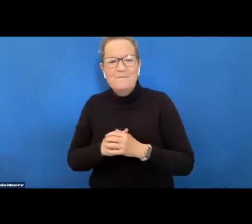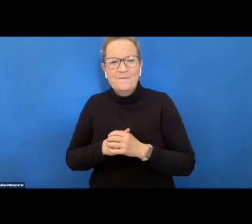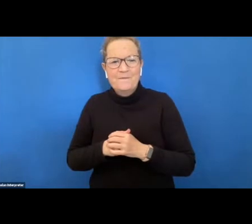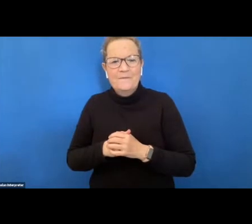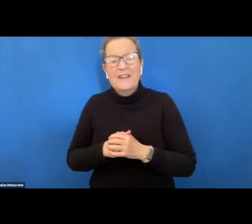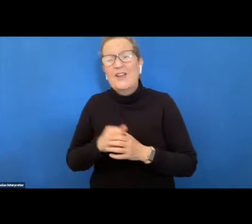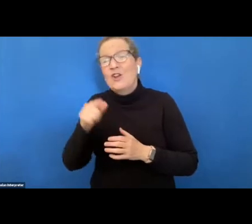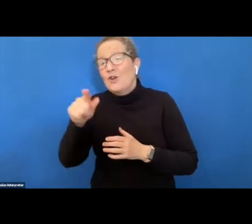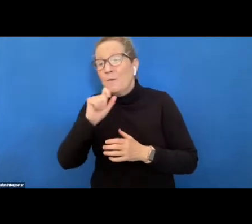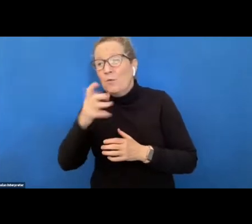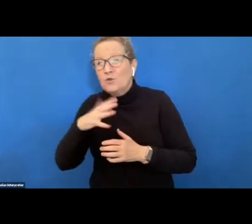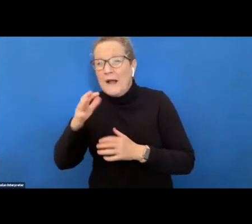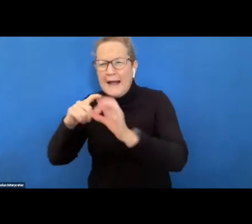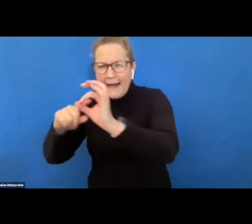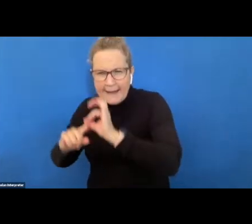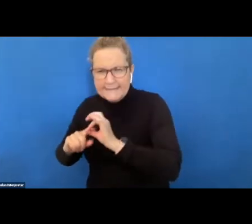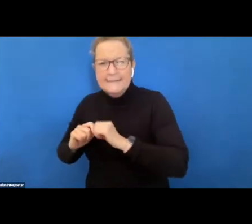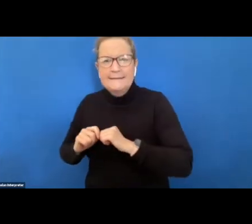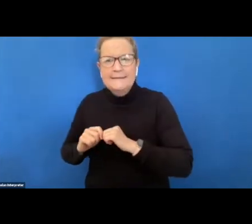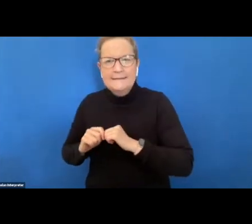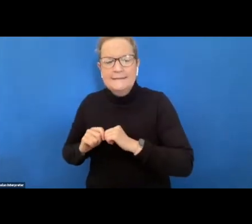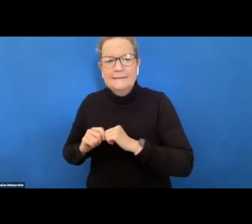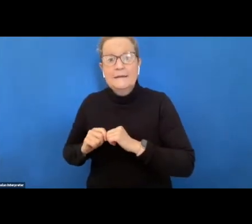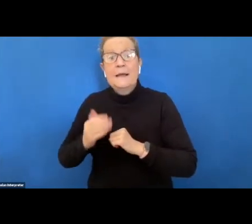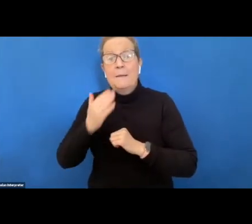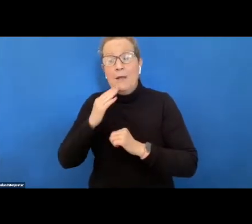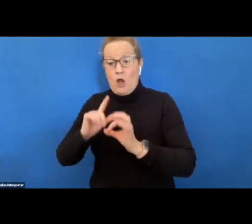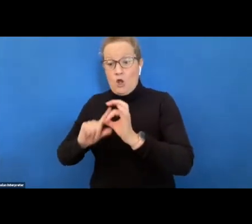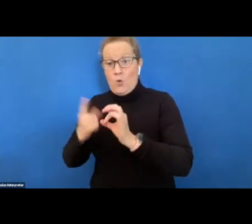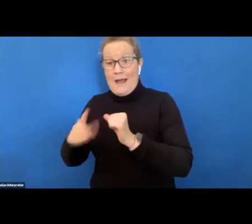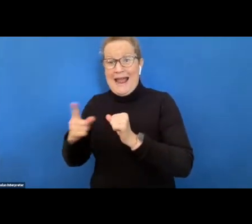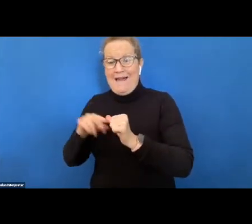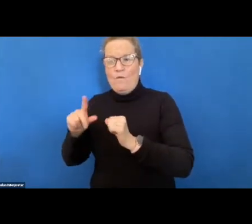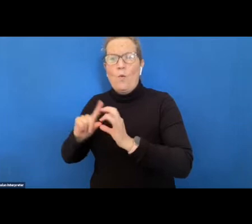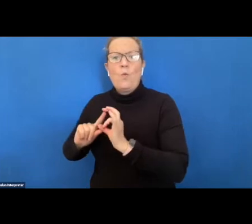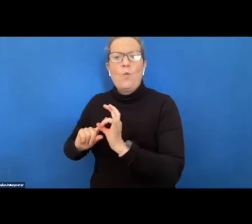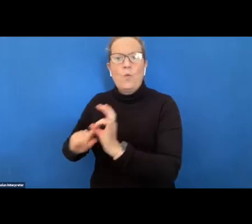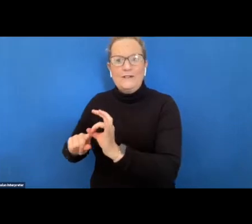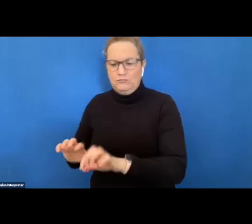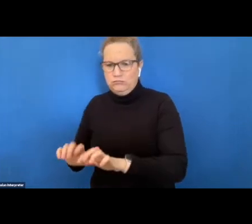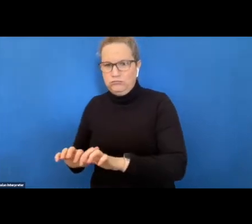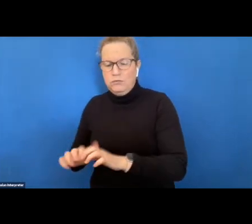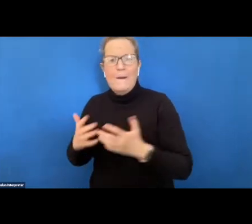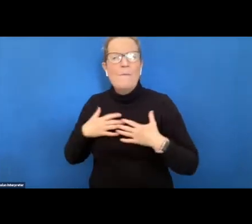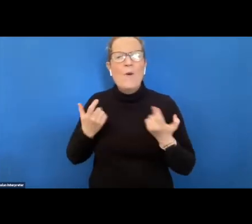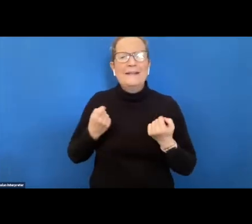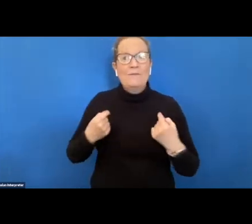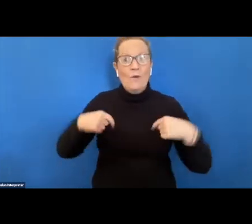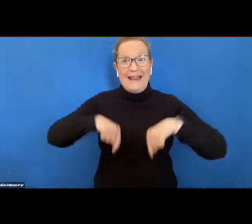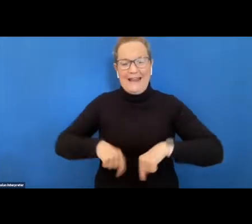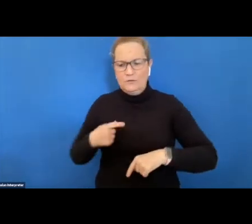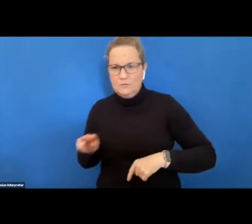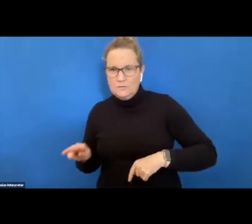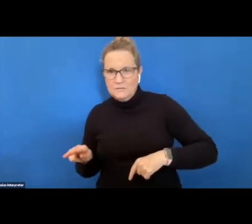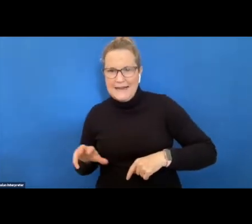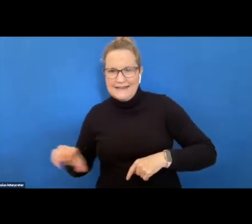questions for them and for others please put those questions in the q a function it's easier for us to moderate if you